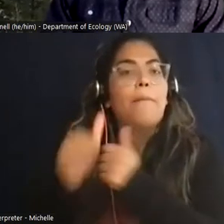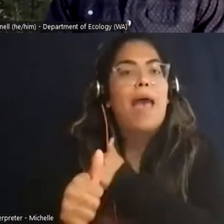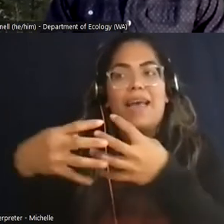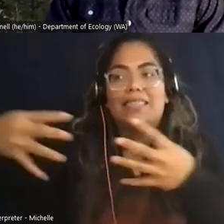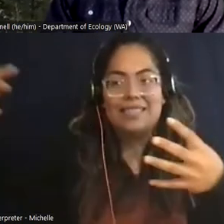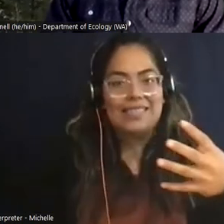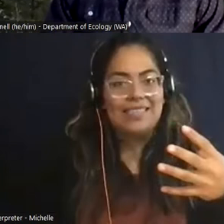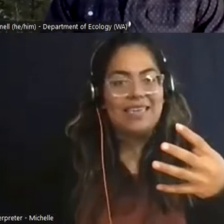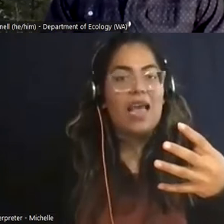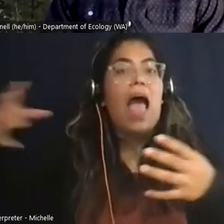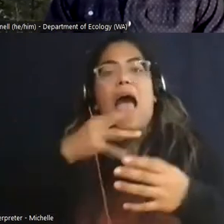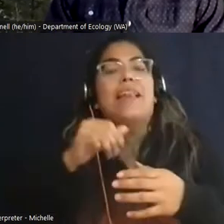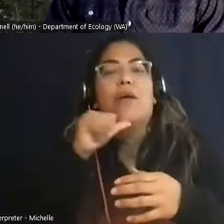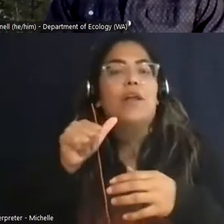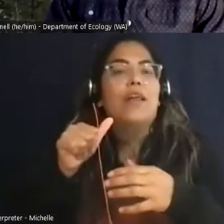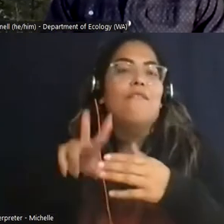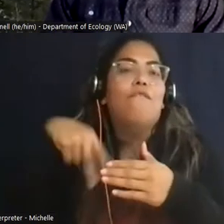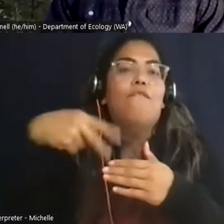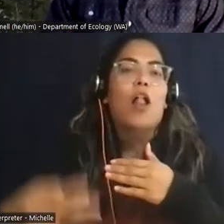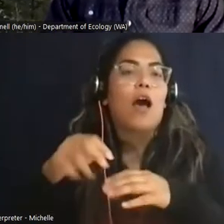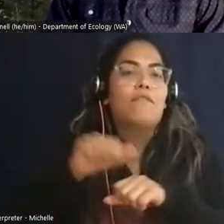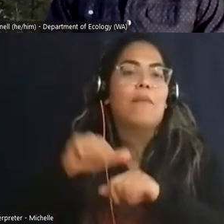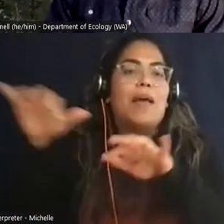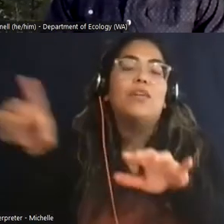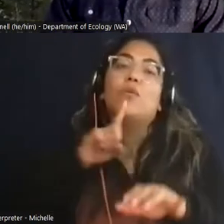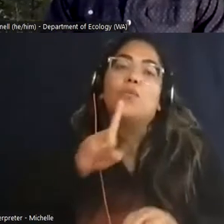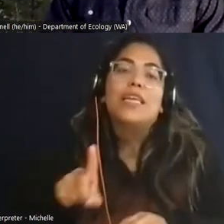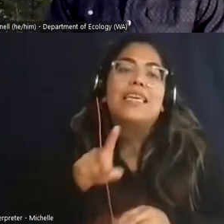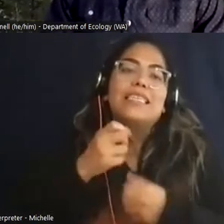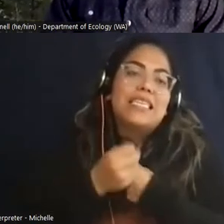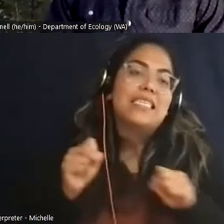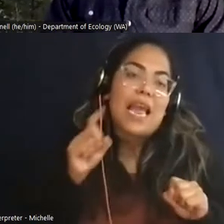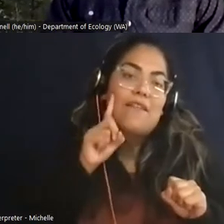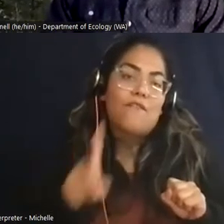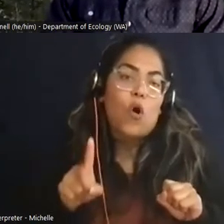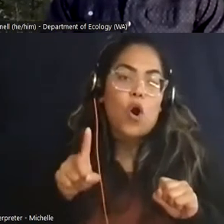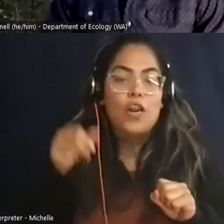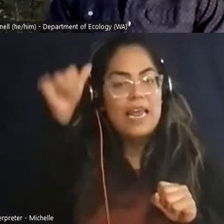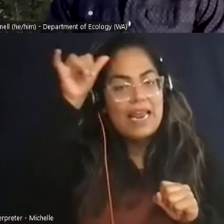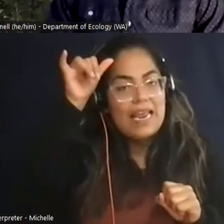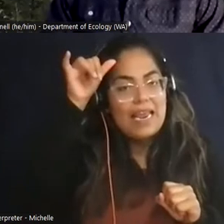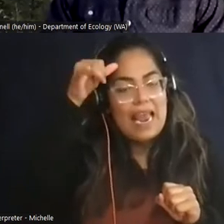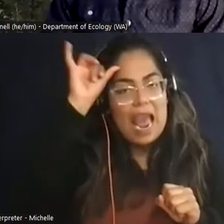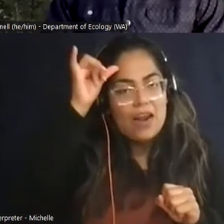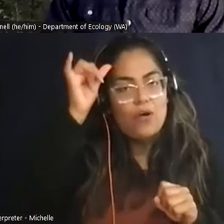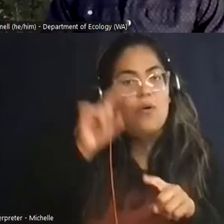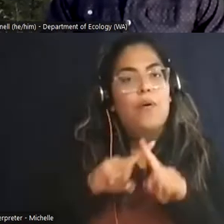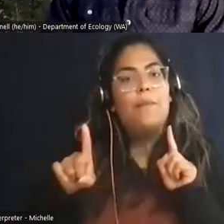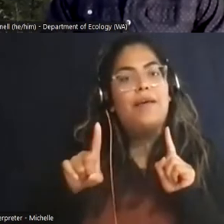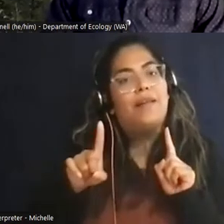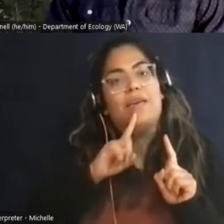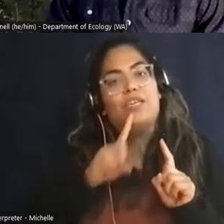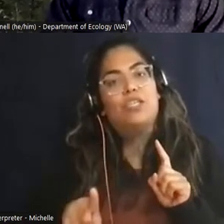fall um off a mountain either so it's more so for the safety of theirs themselves but also ensuring that they don't cross